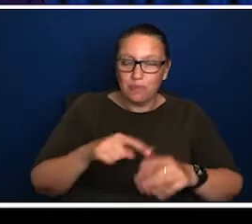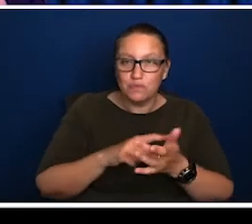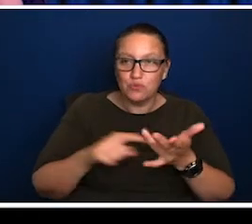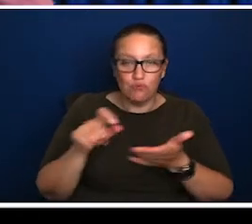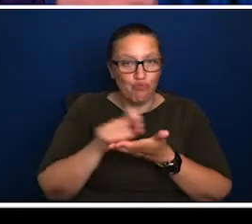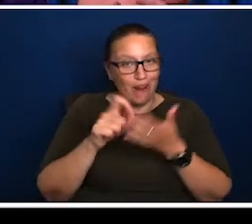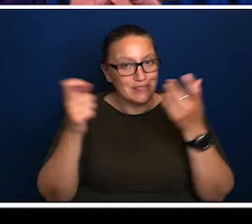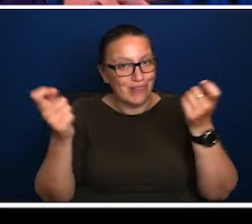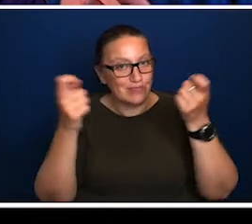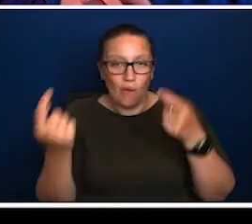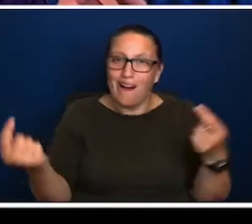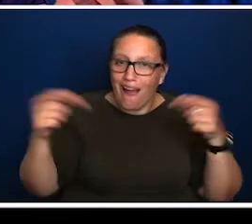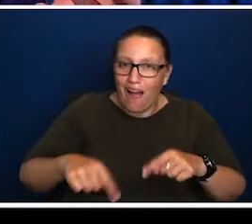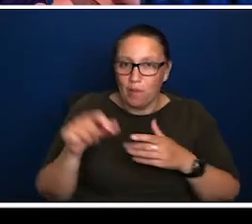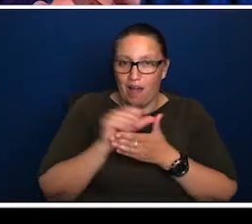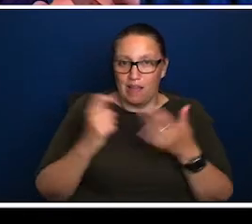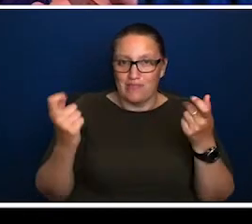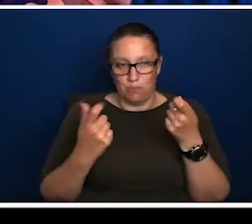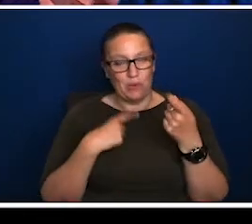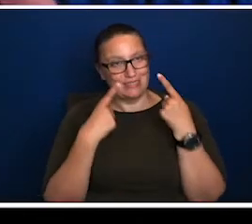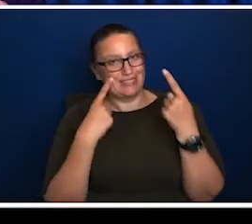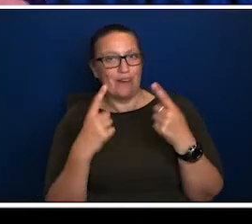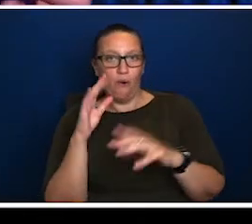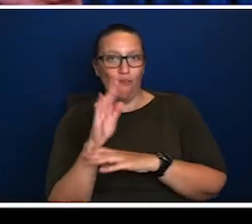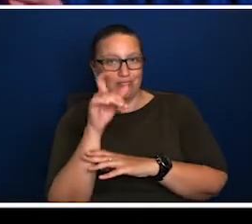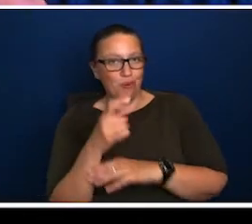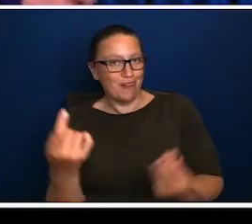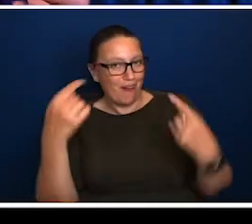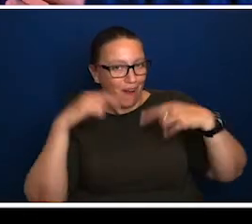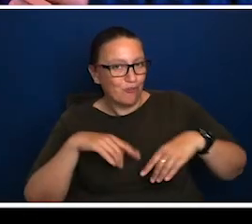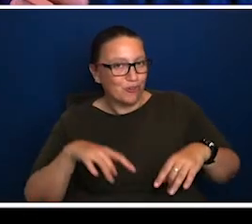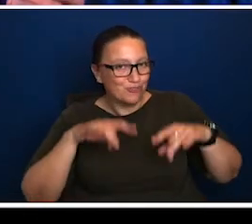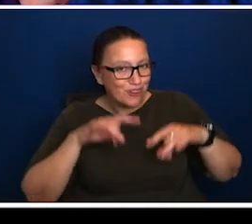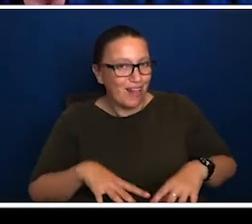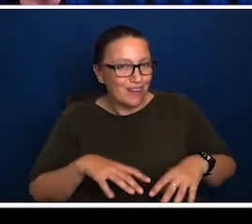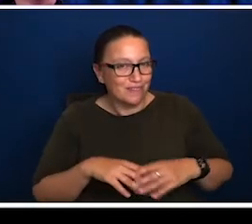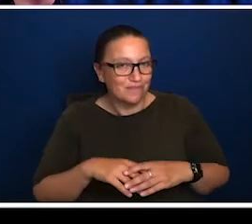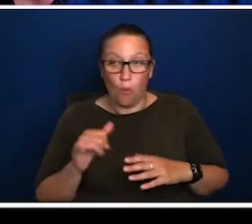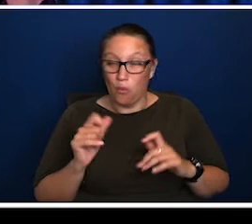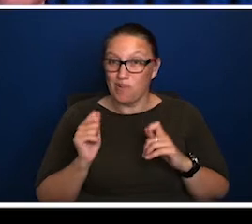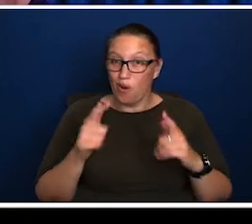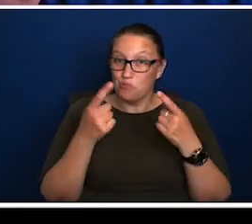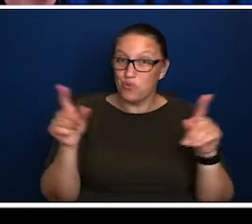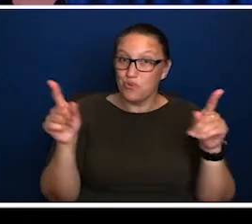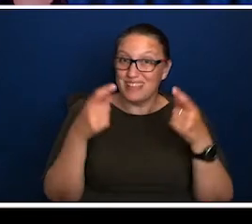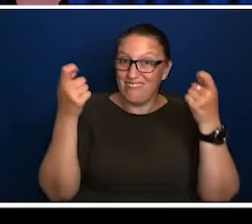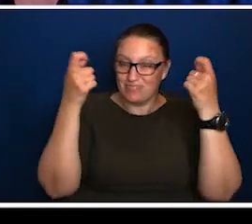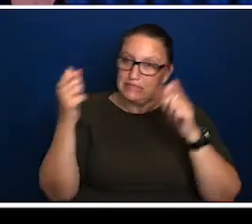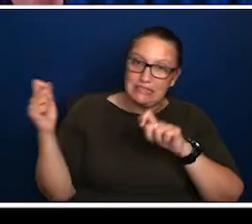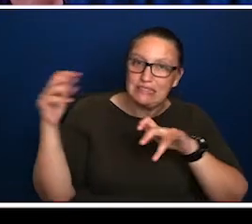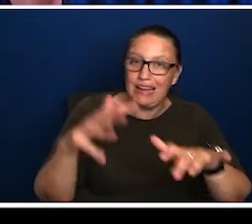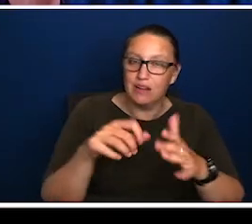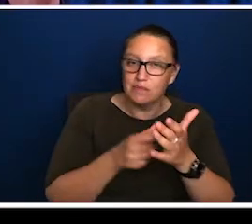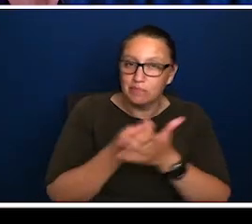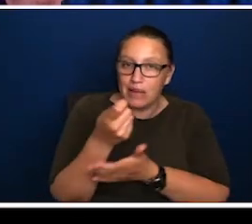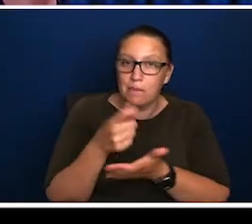festival, or go to a, um, or go to a, or go to a music festival. Now, absent, absent of